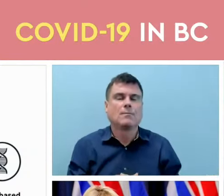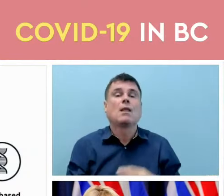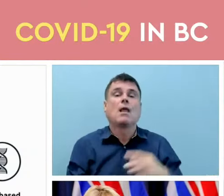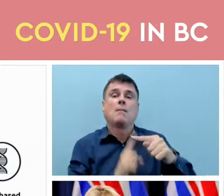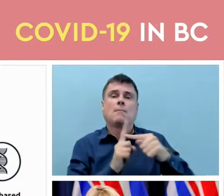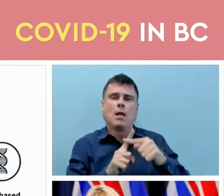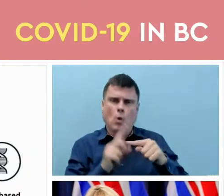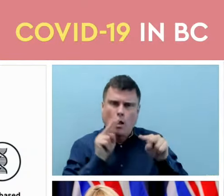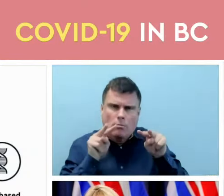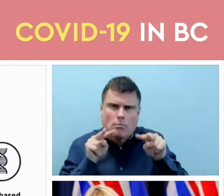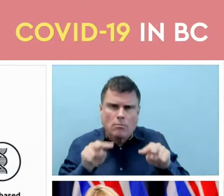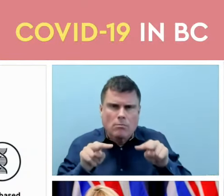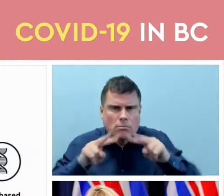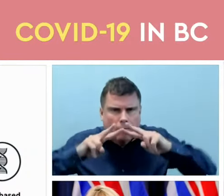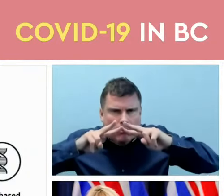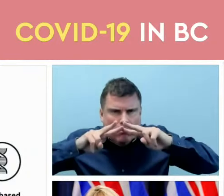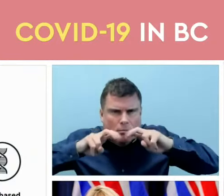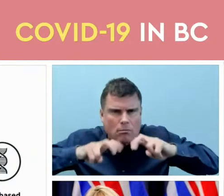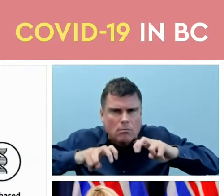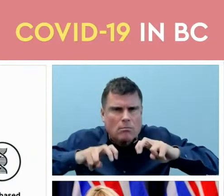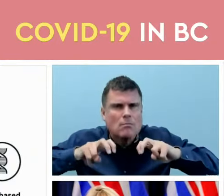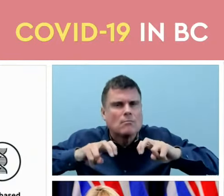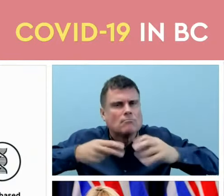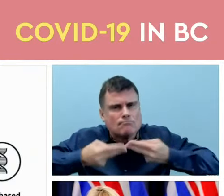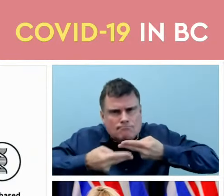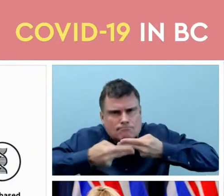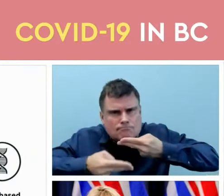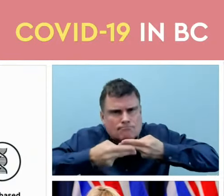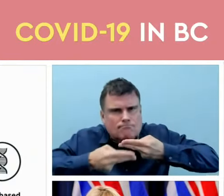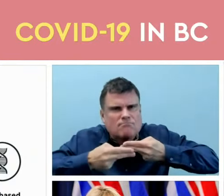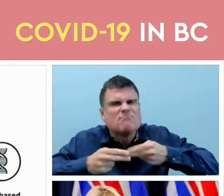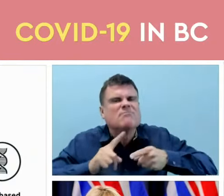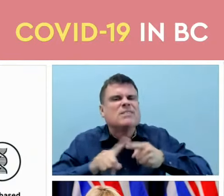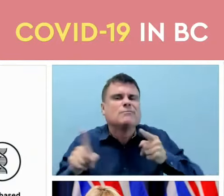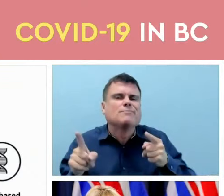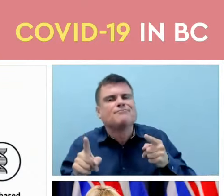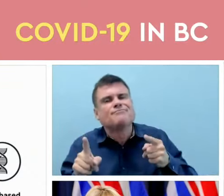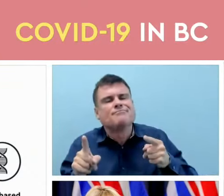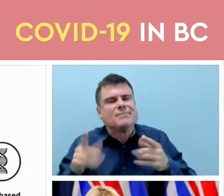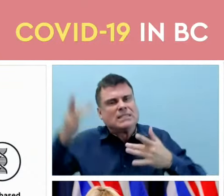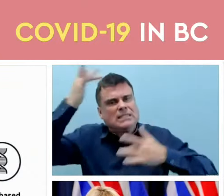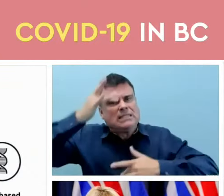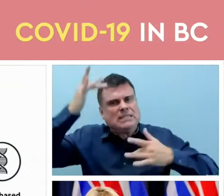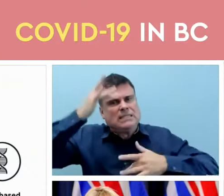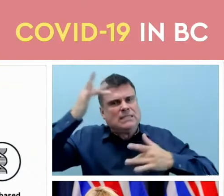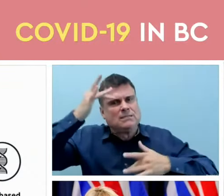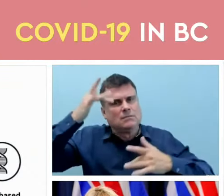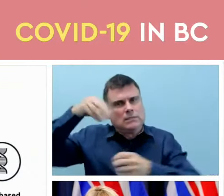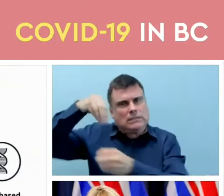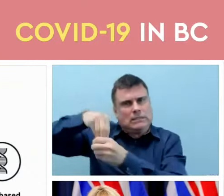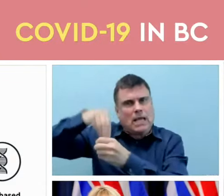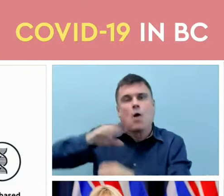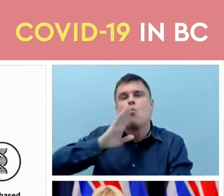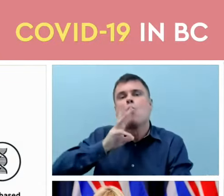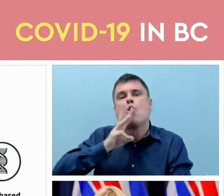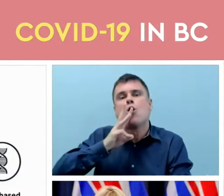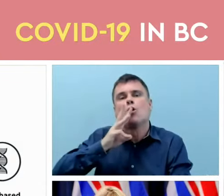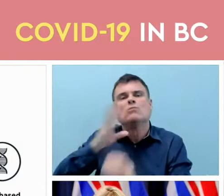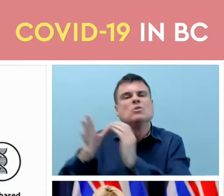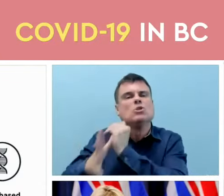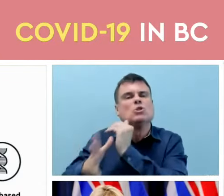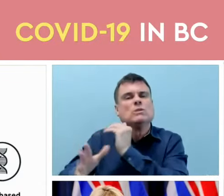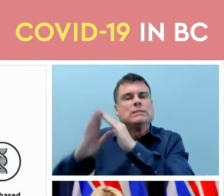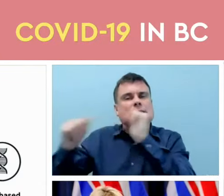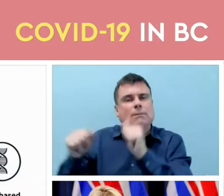using this wastewater techniques that we've perfected over the last two years. We'll be continuing to do